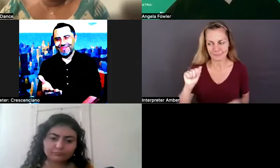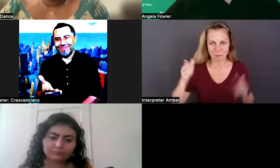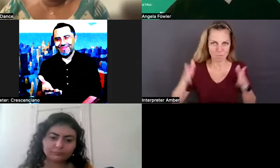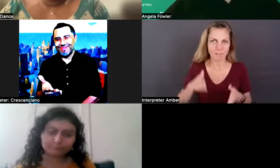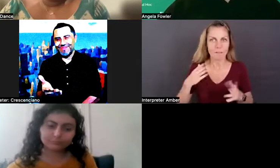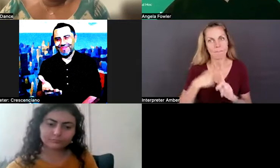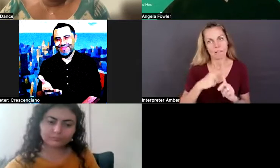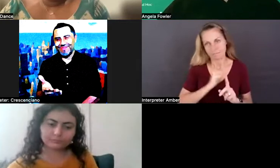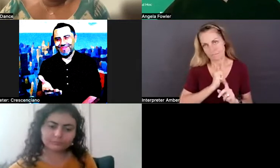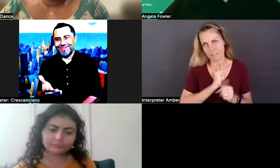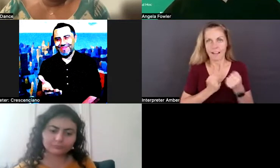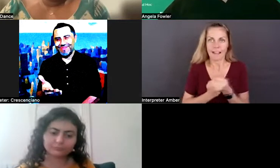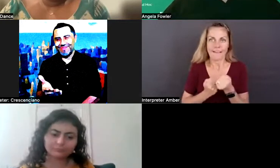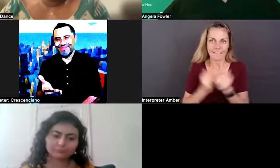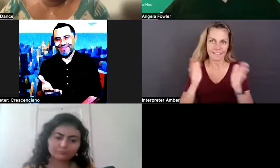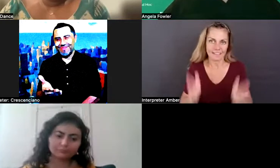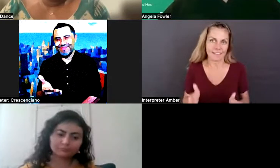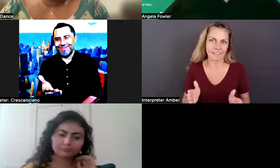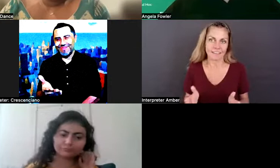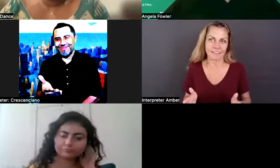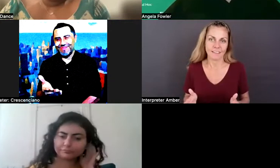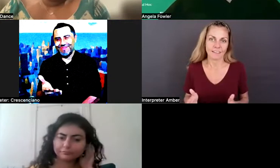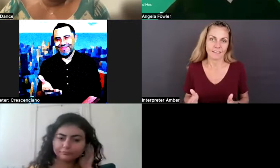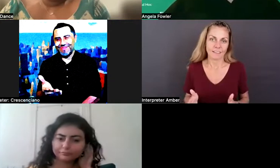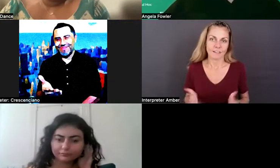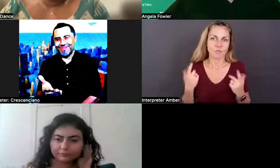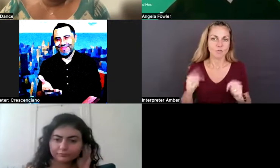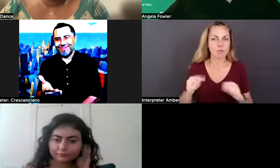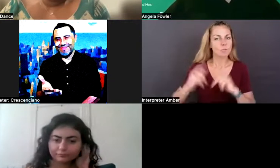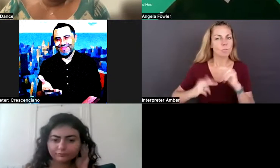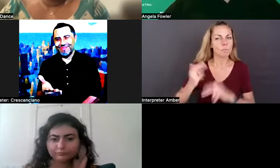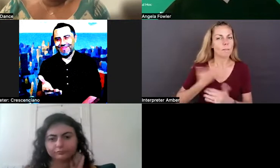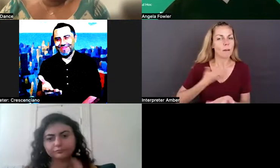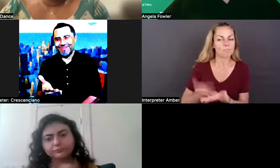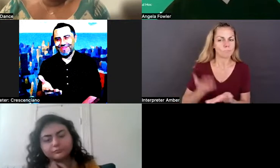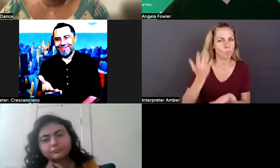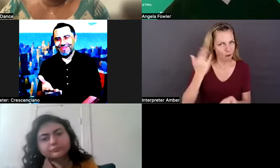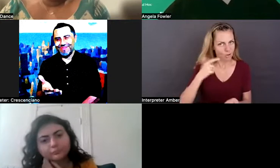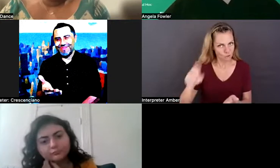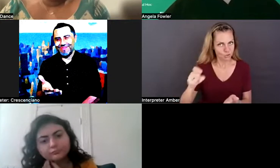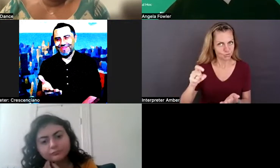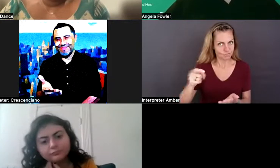to build my case for why I should get the job.